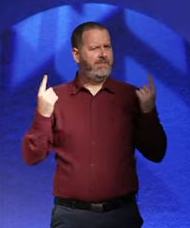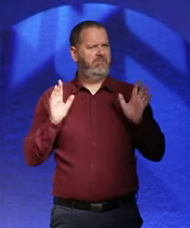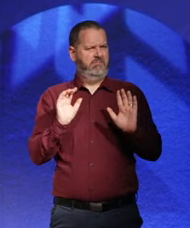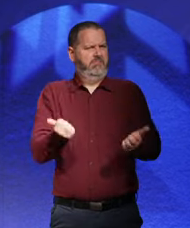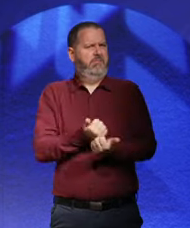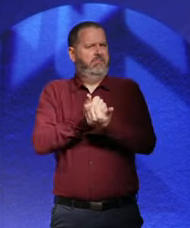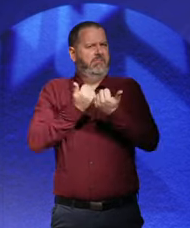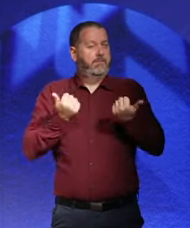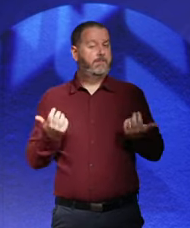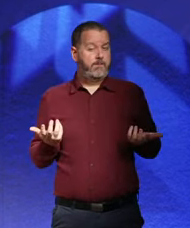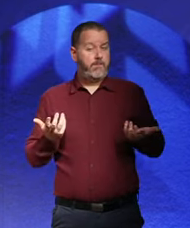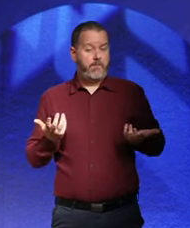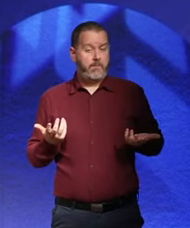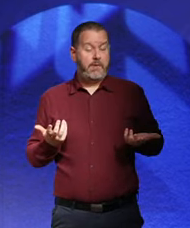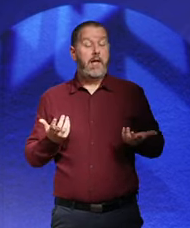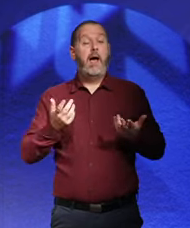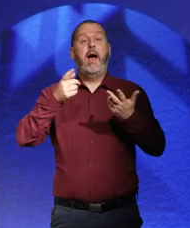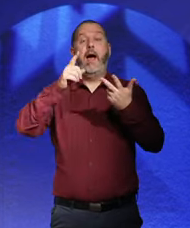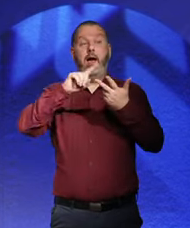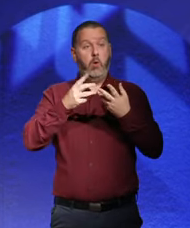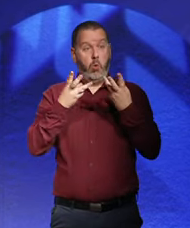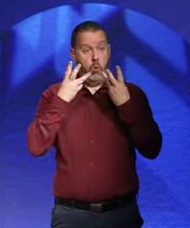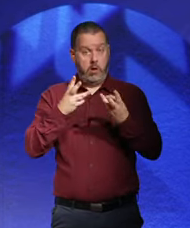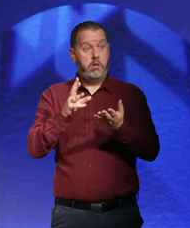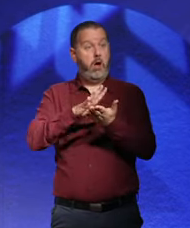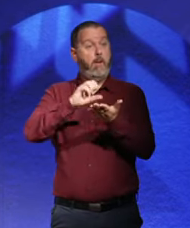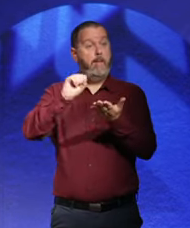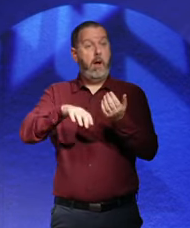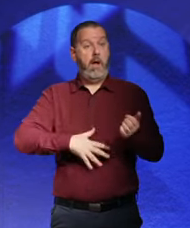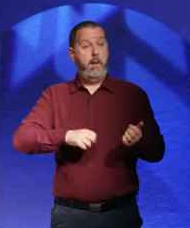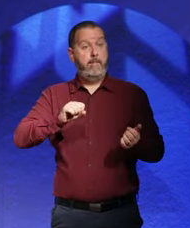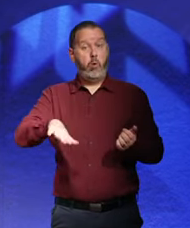He wanted to legalize abortion as well.